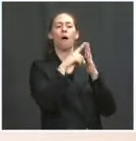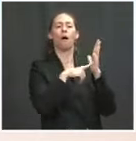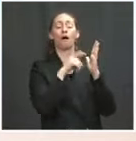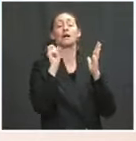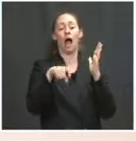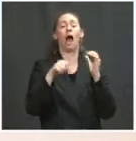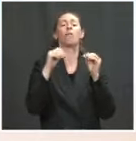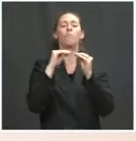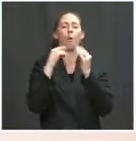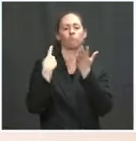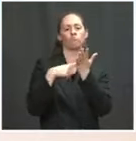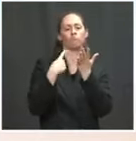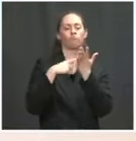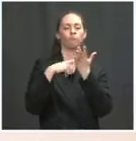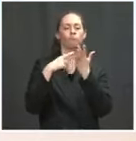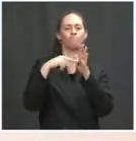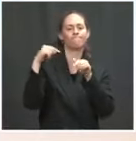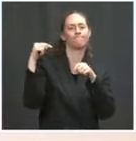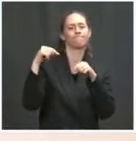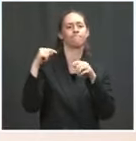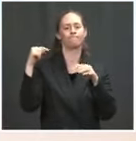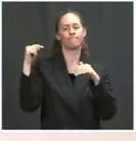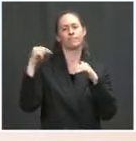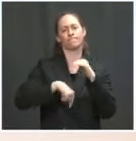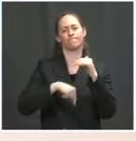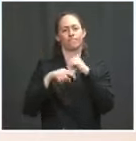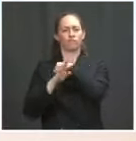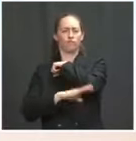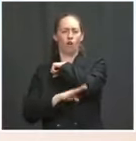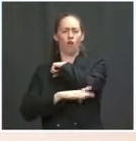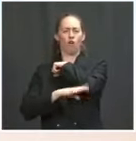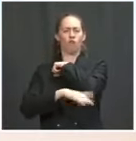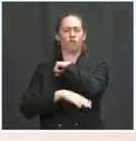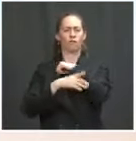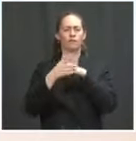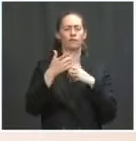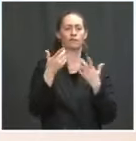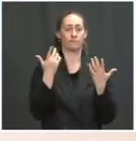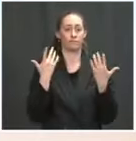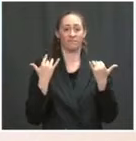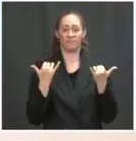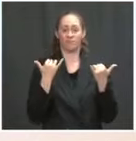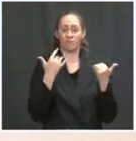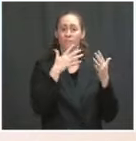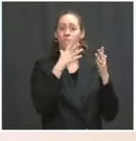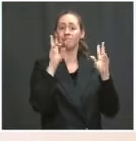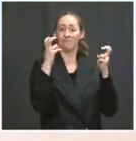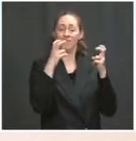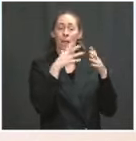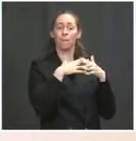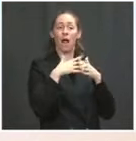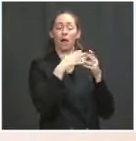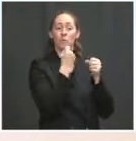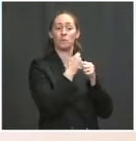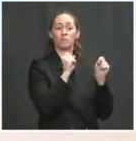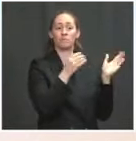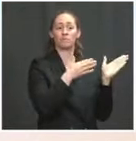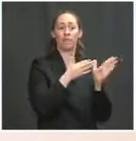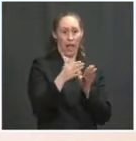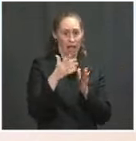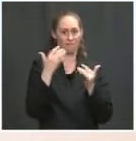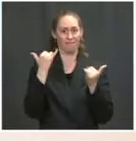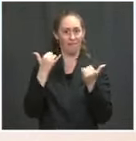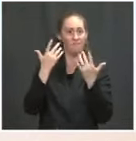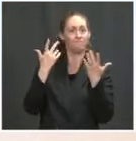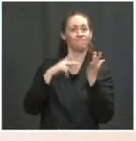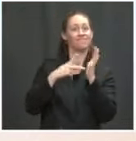this will be appropriately timed because, as you know, the American Rescue Plan called for an extension of the increase in SNAP over the course of the